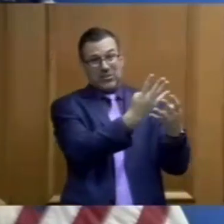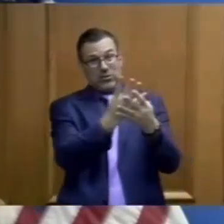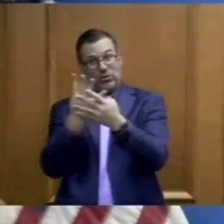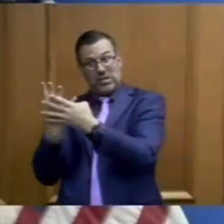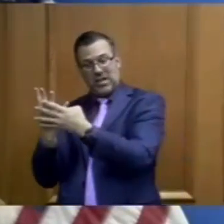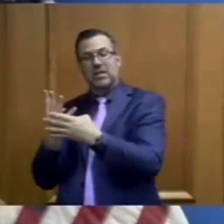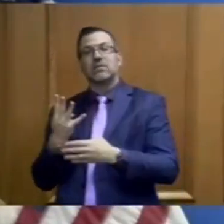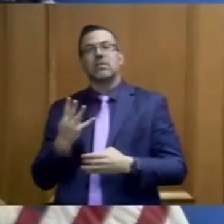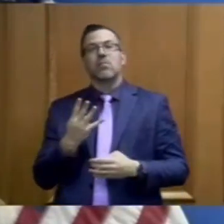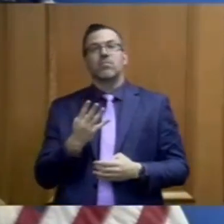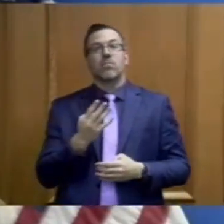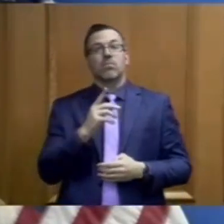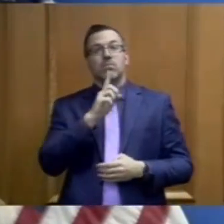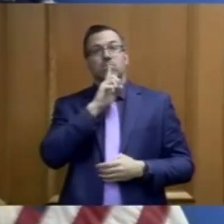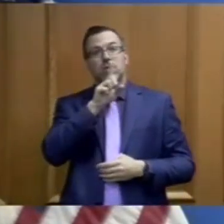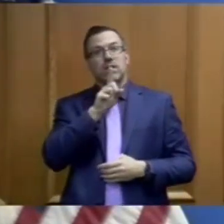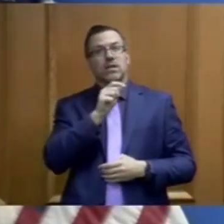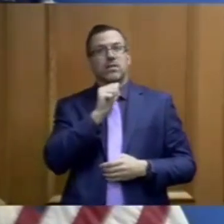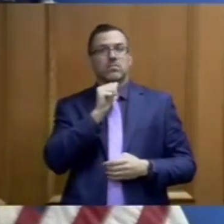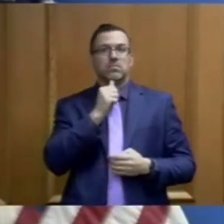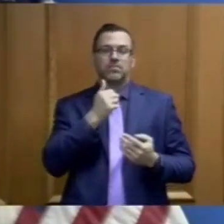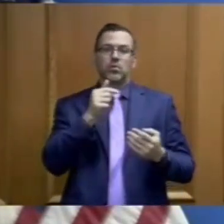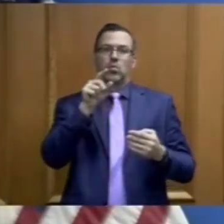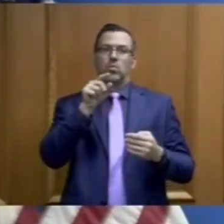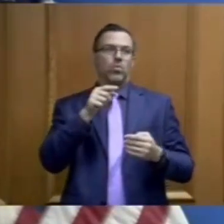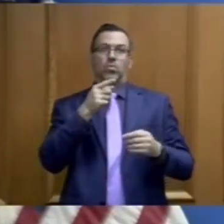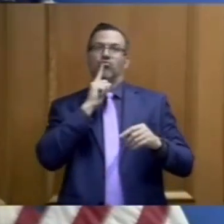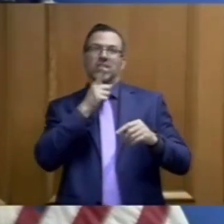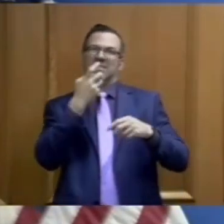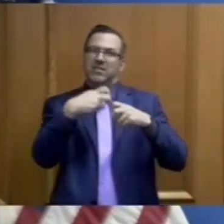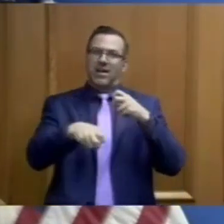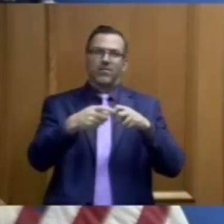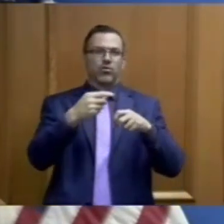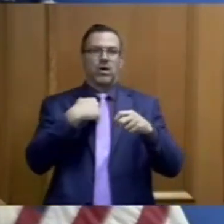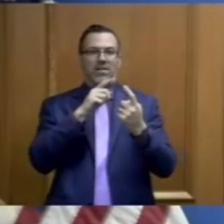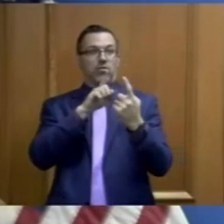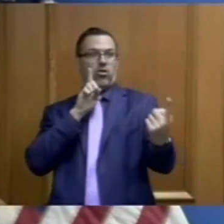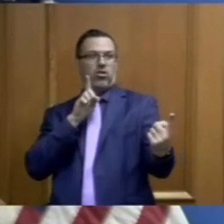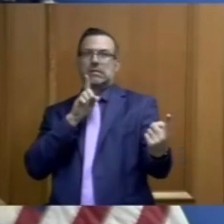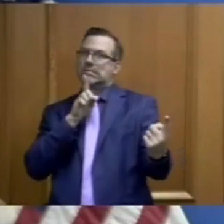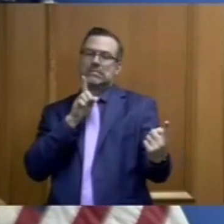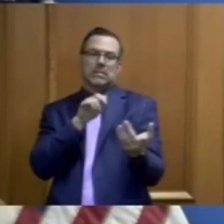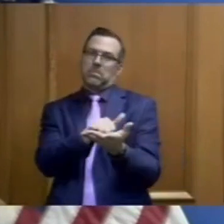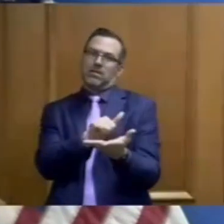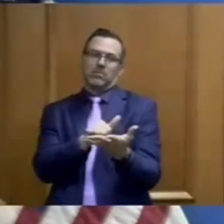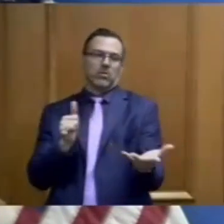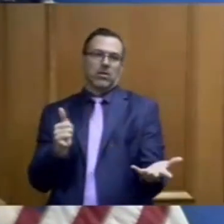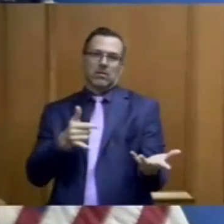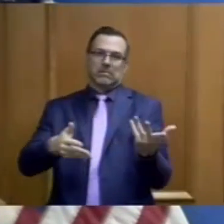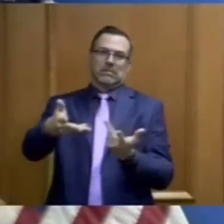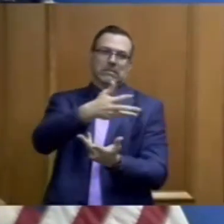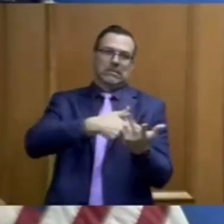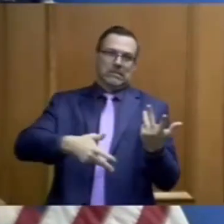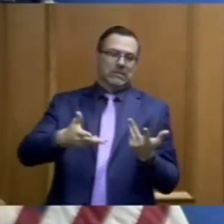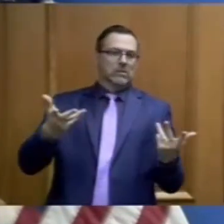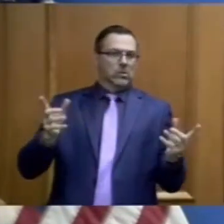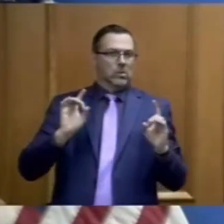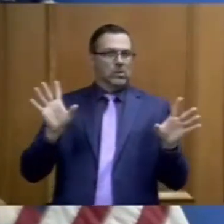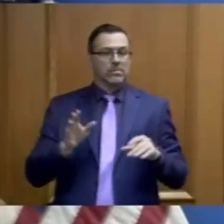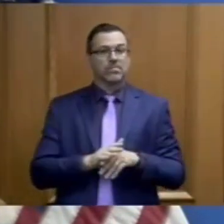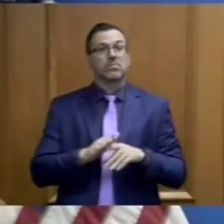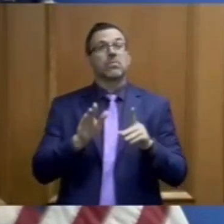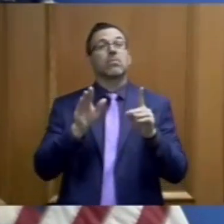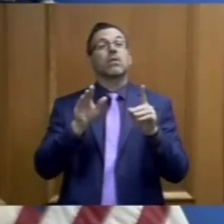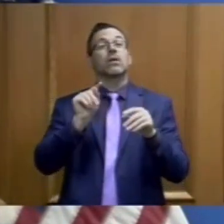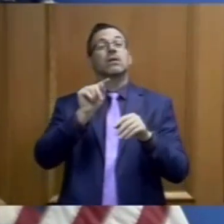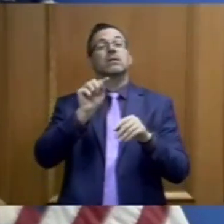opportunity to have and to practice social distancing. As most of you know, the Department of Corrections took an early